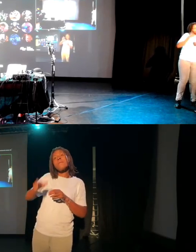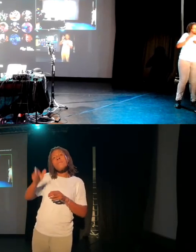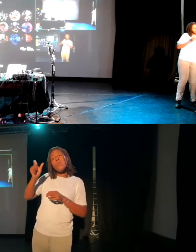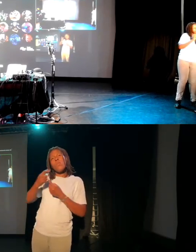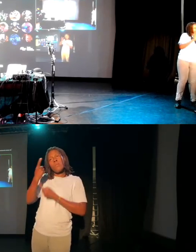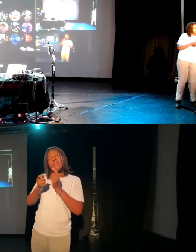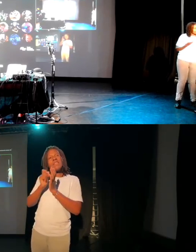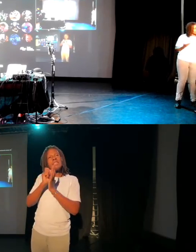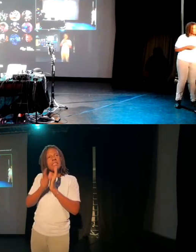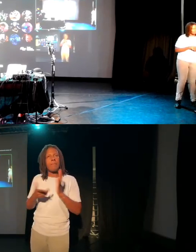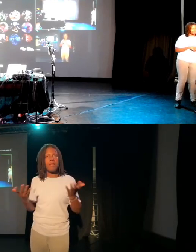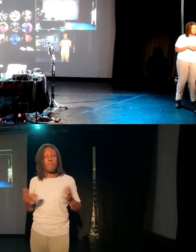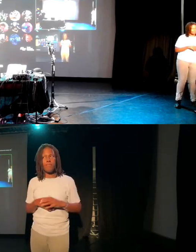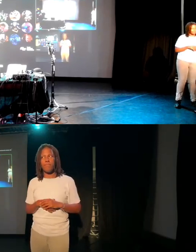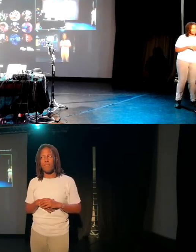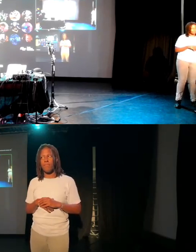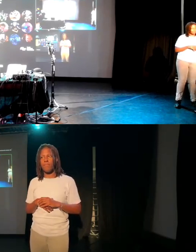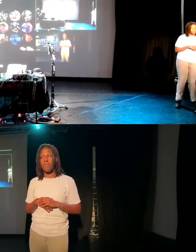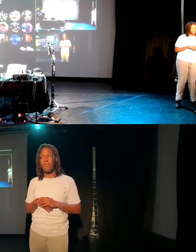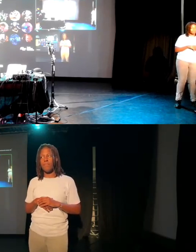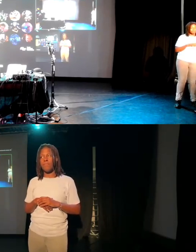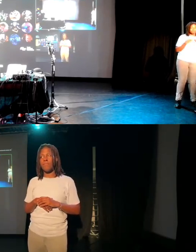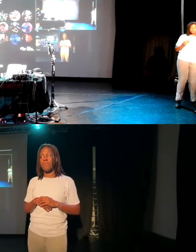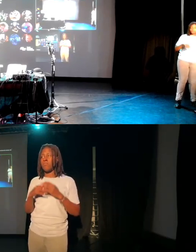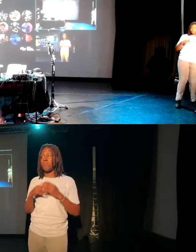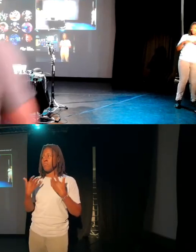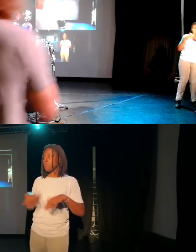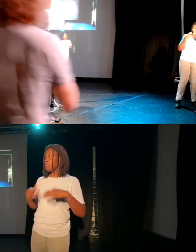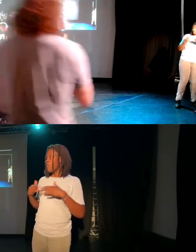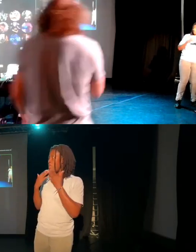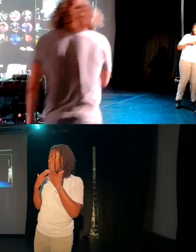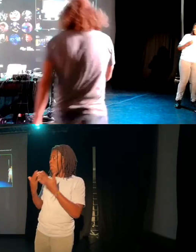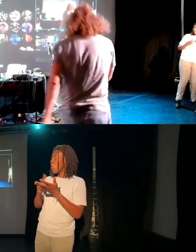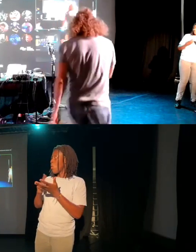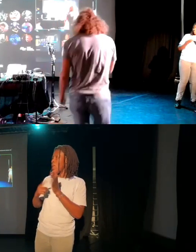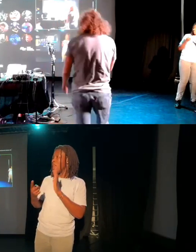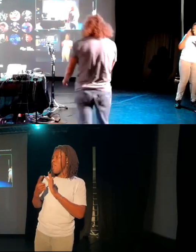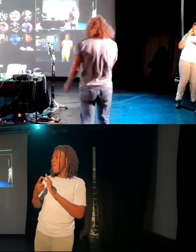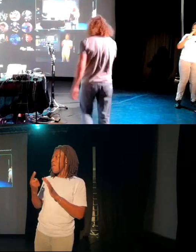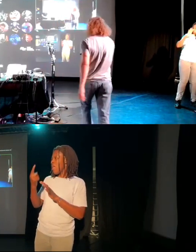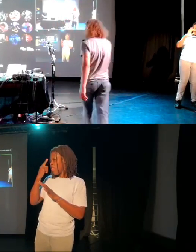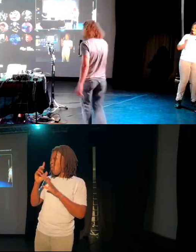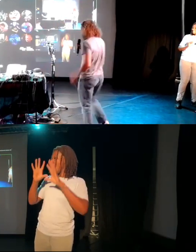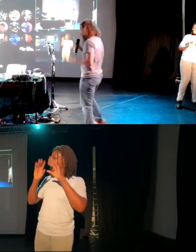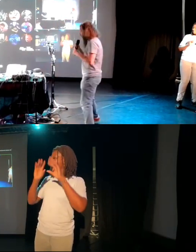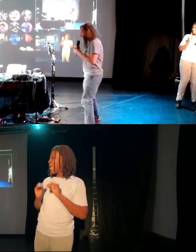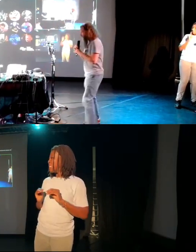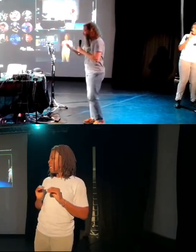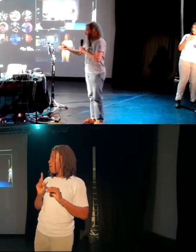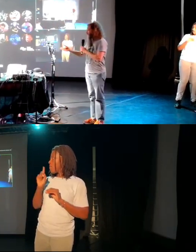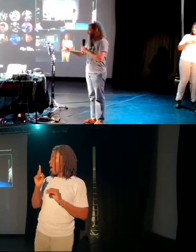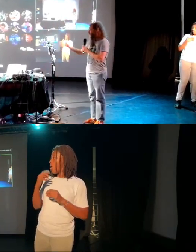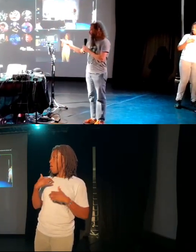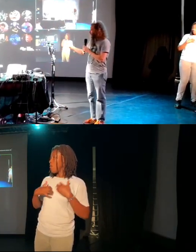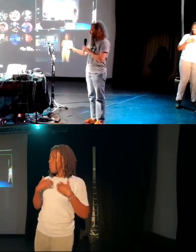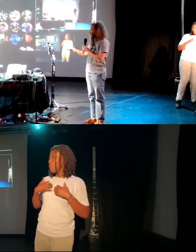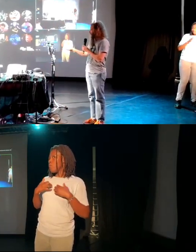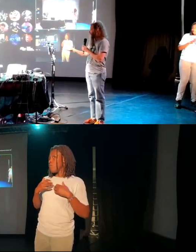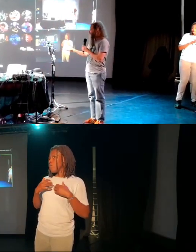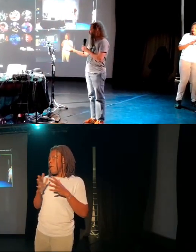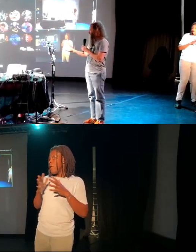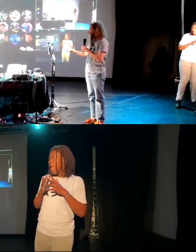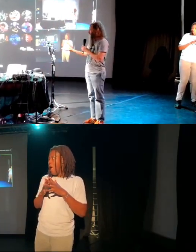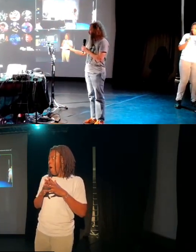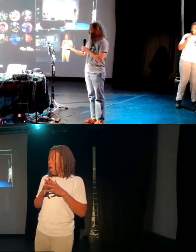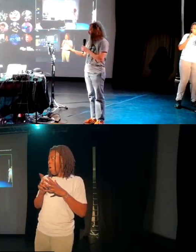Amazing. Thanks, Lee. So I think I think we'll end it there. But I mean, I can't wait to see how this progresses and how all of these